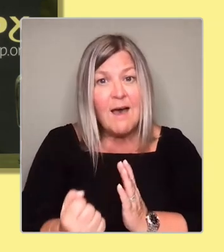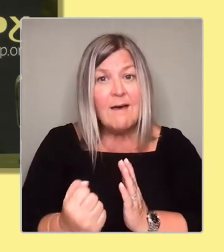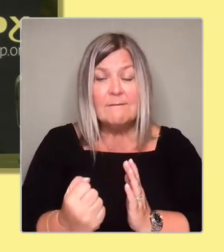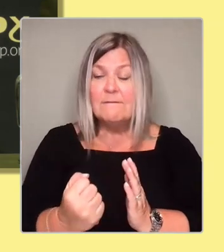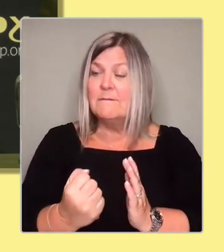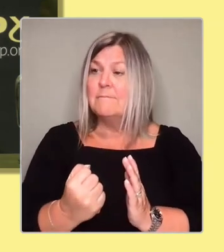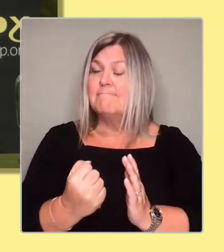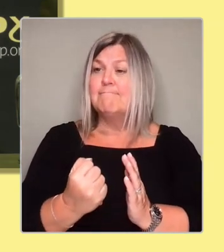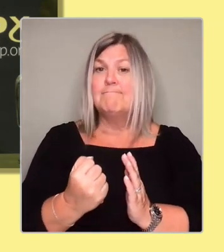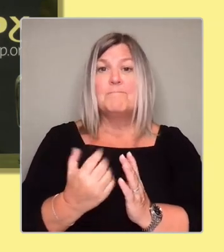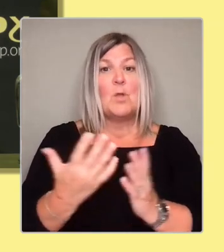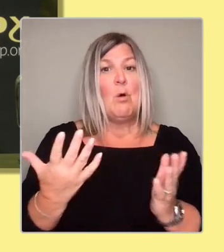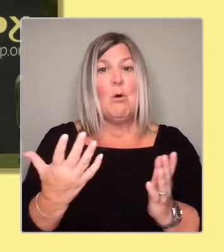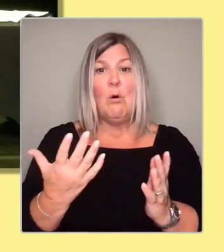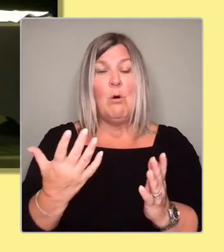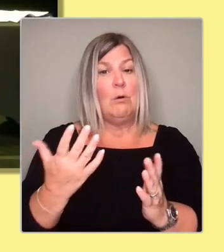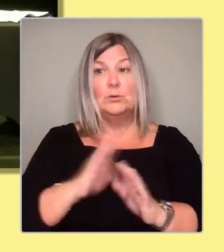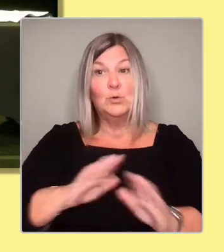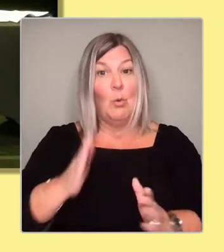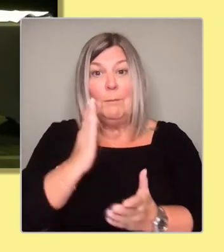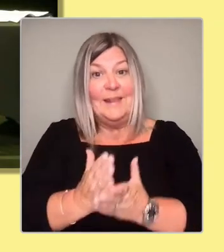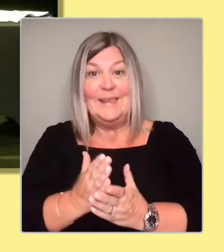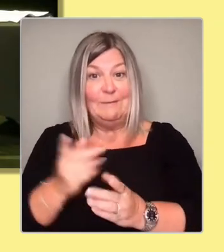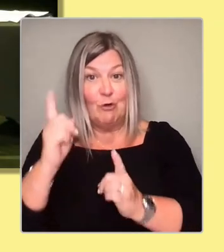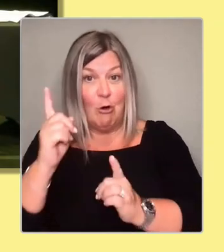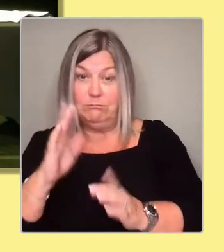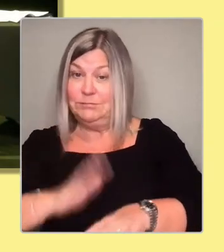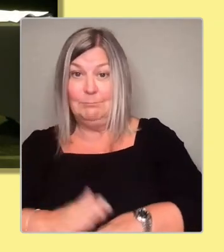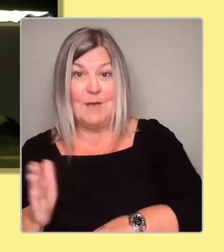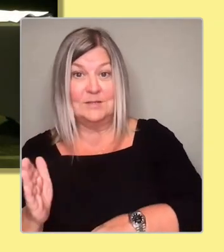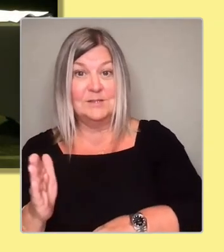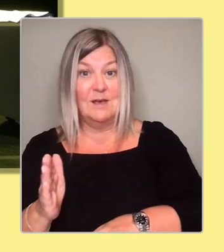as well, with no faith. Thanks very much.